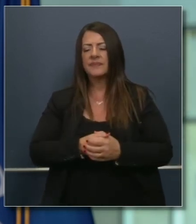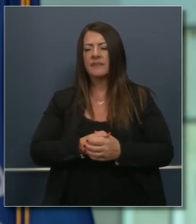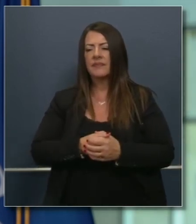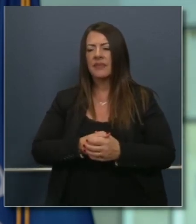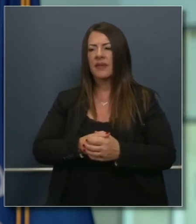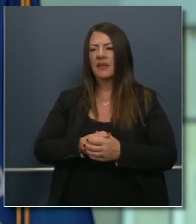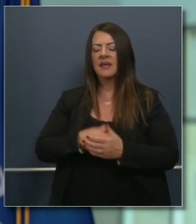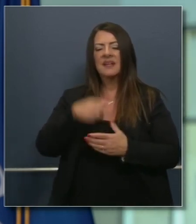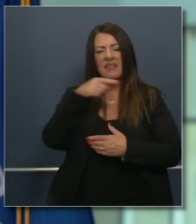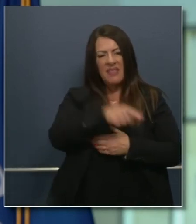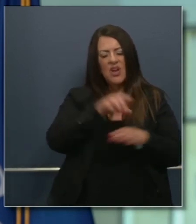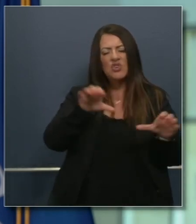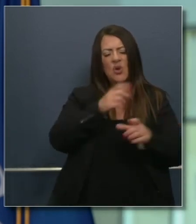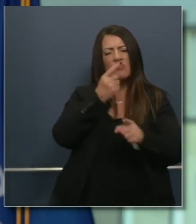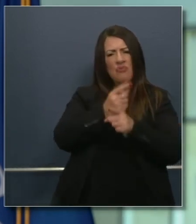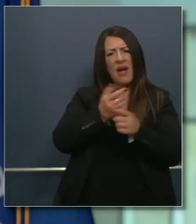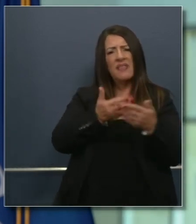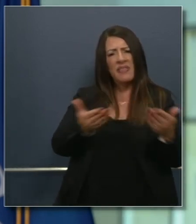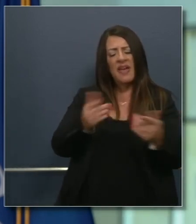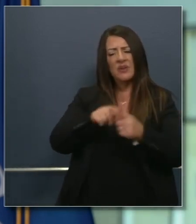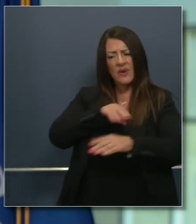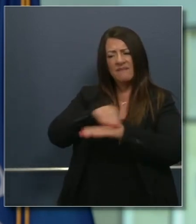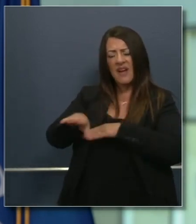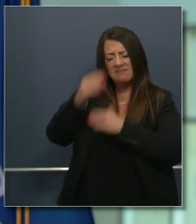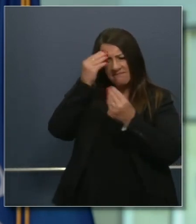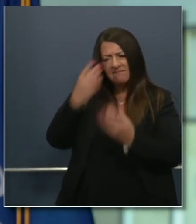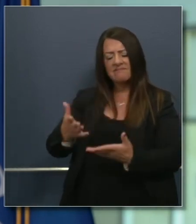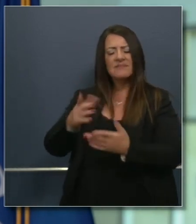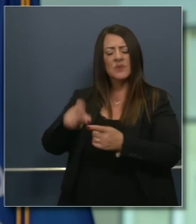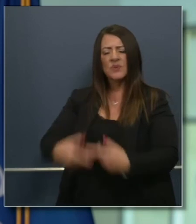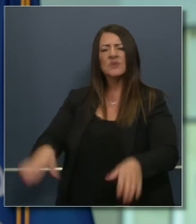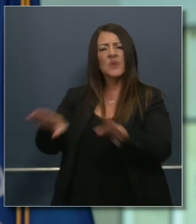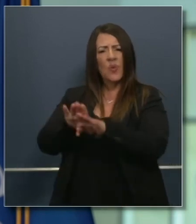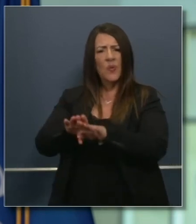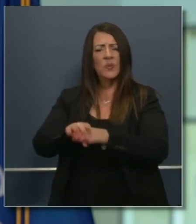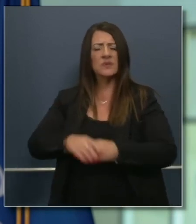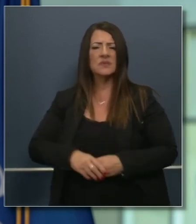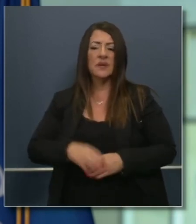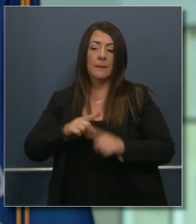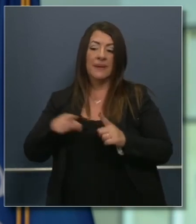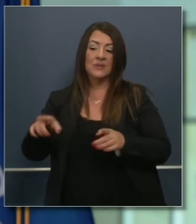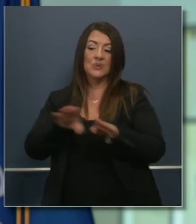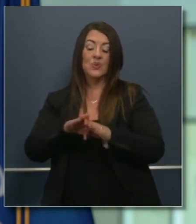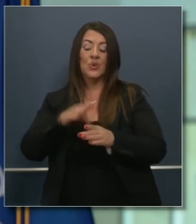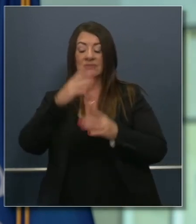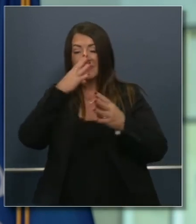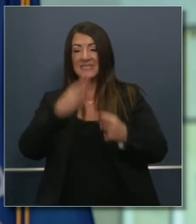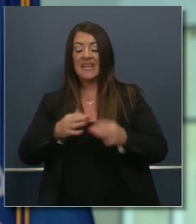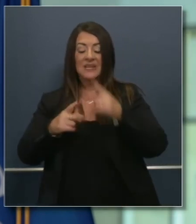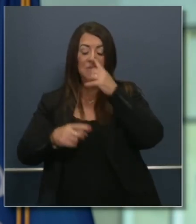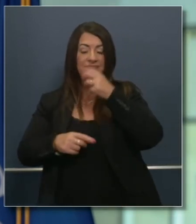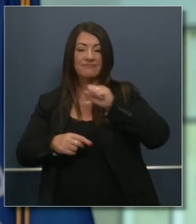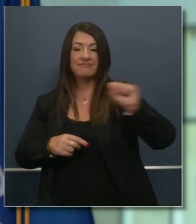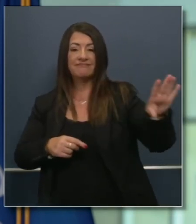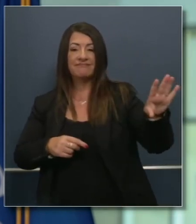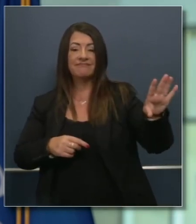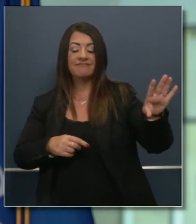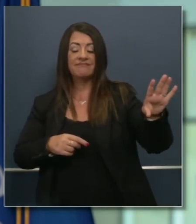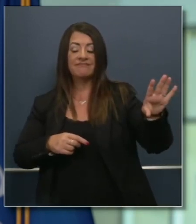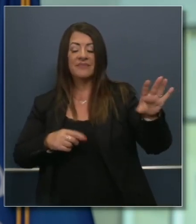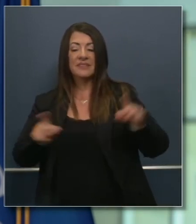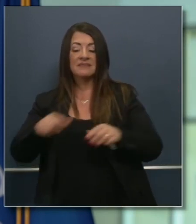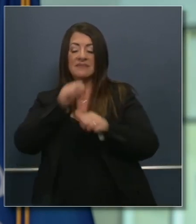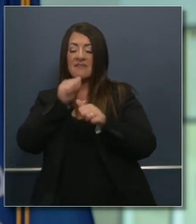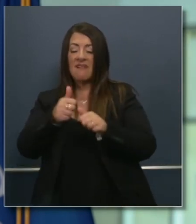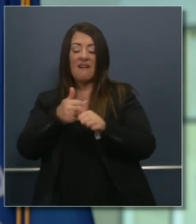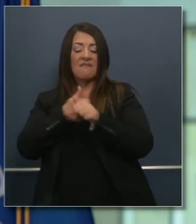health officer doing the right thing, to the extent that this school, unfortunately, is choosing not to model good